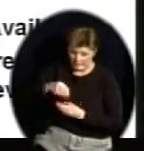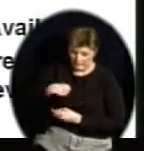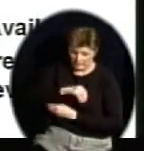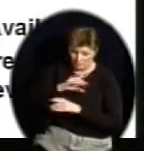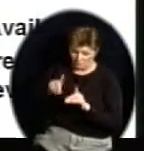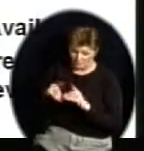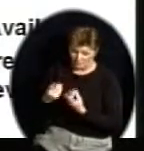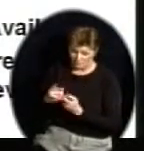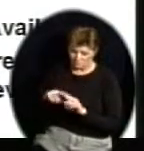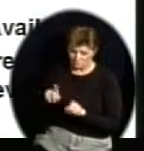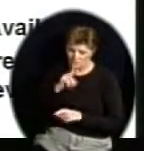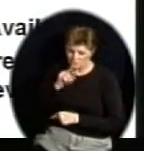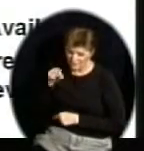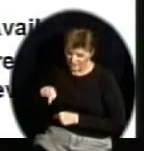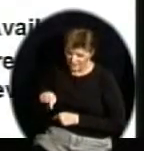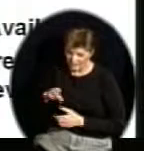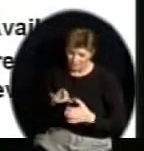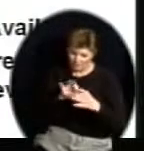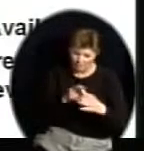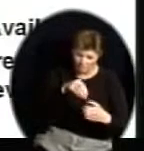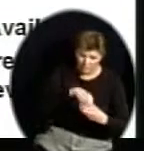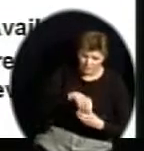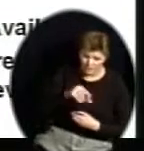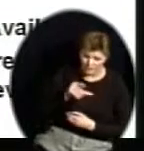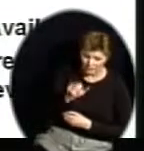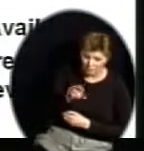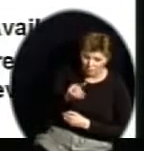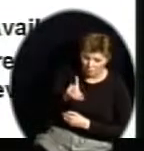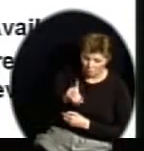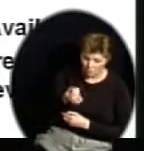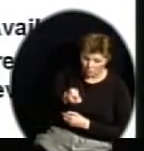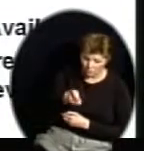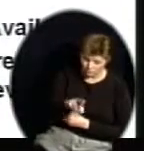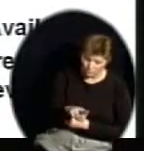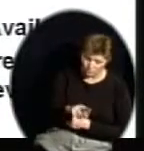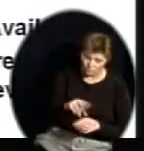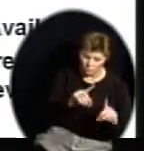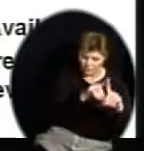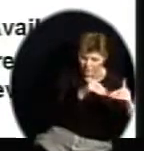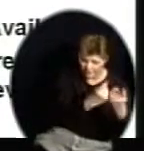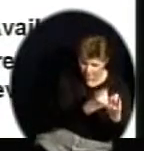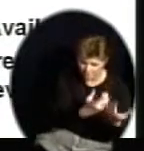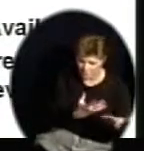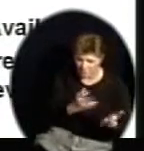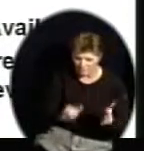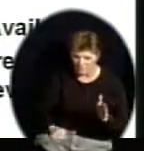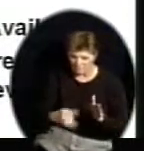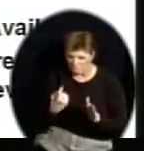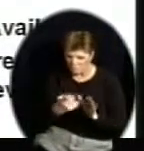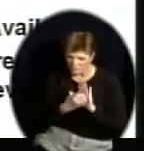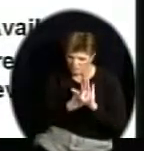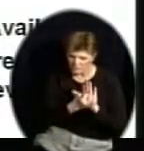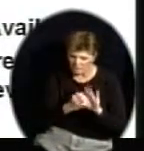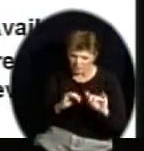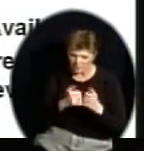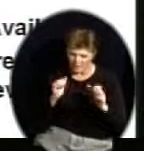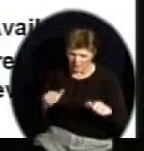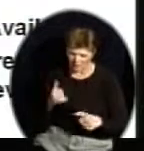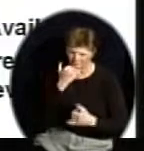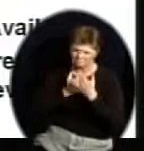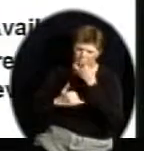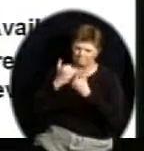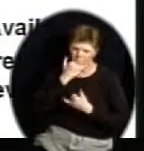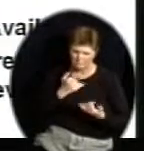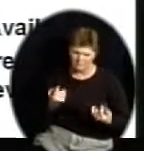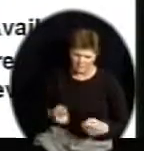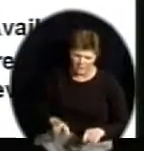shouldn't be in that student group. All that cleanup, and in a district our size, you can imagine what a mammoth effort that is for Ms. Matthews, her staff,